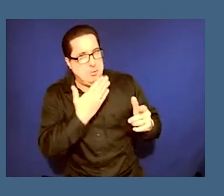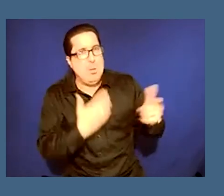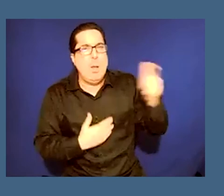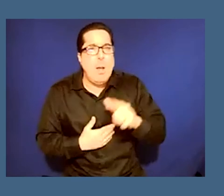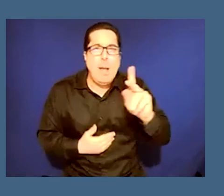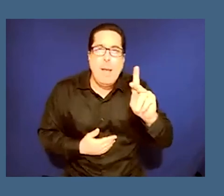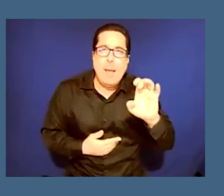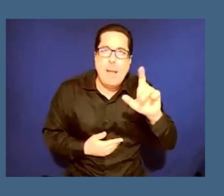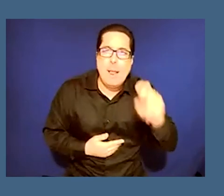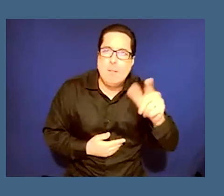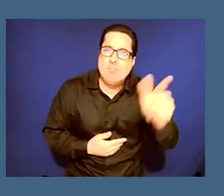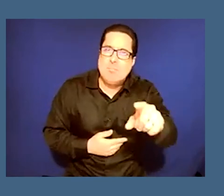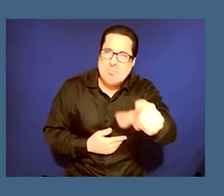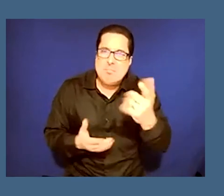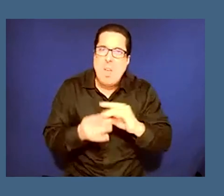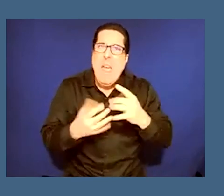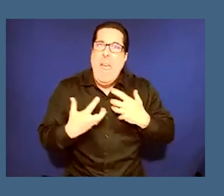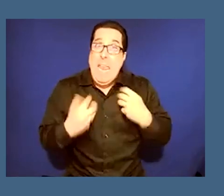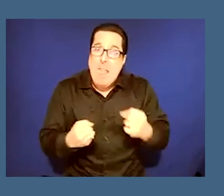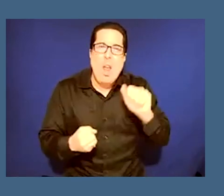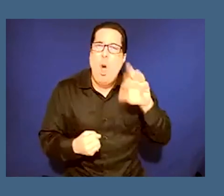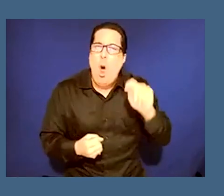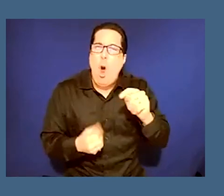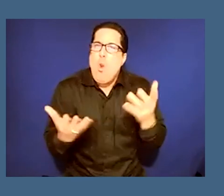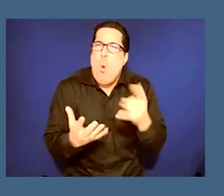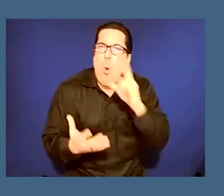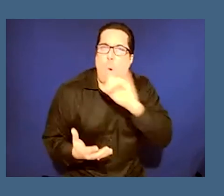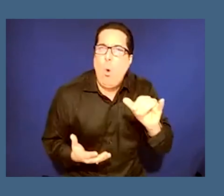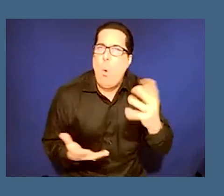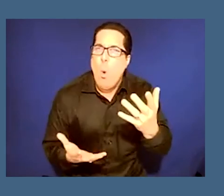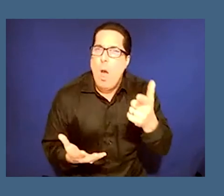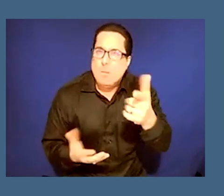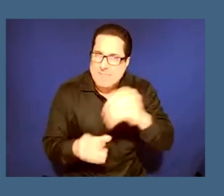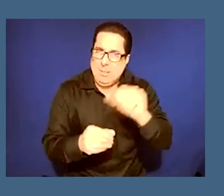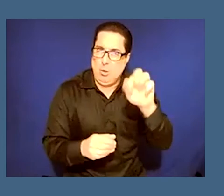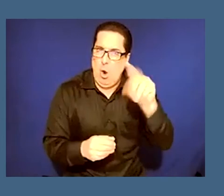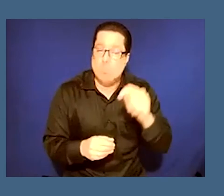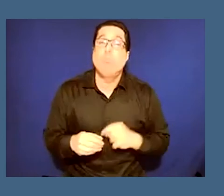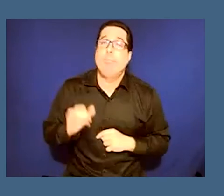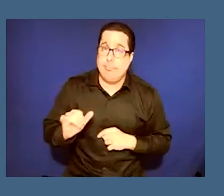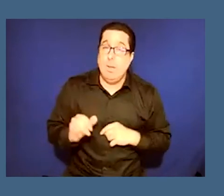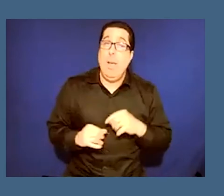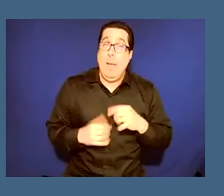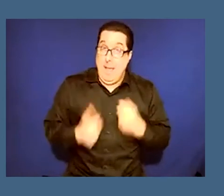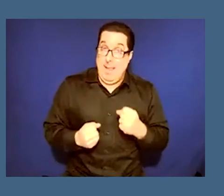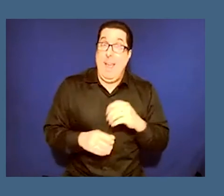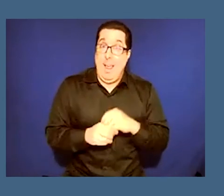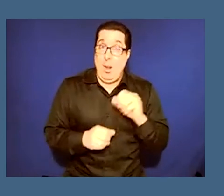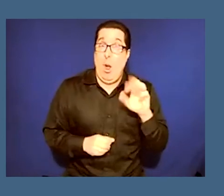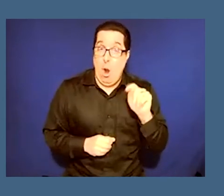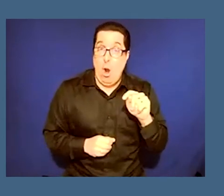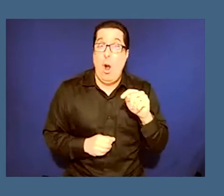what makes for healing an art i think is uh is the awareness and creating spaces in which uh